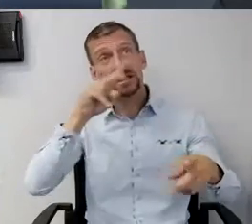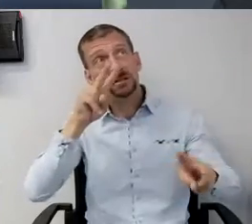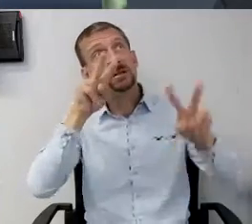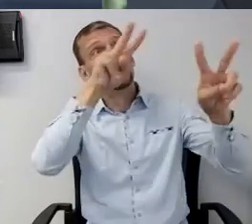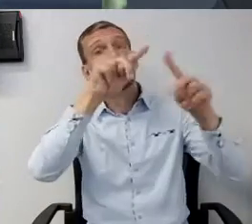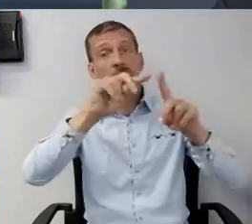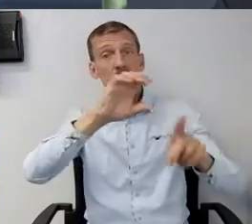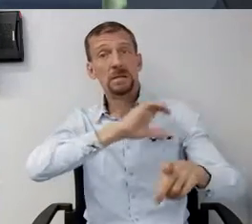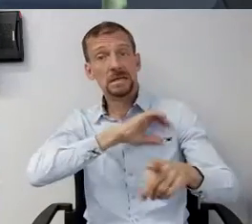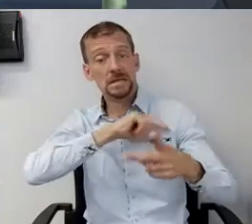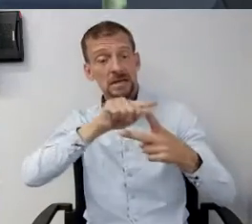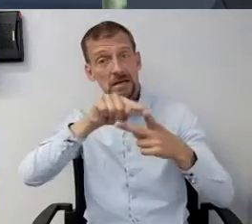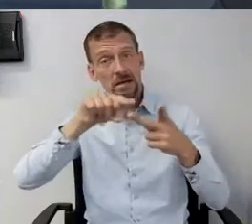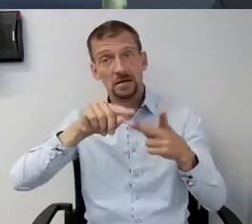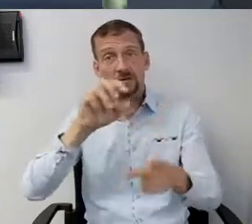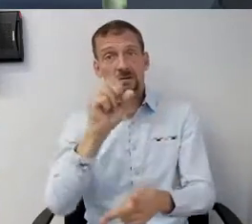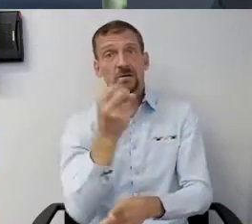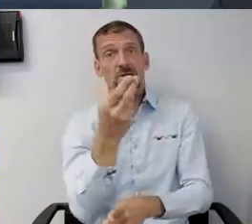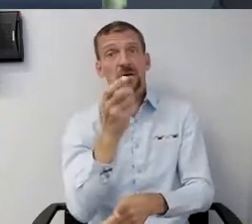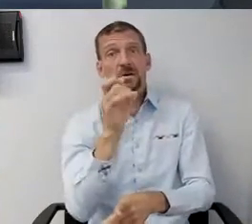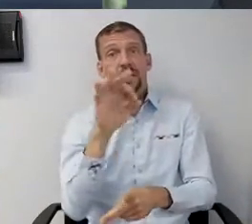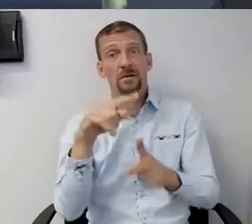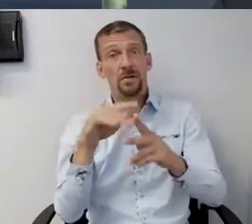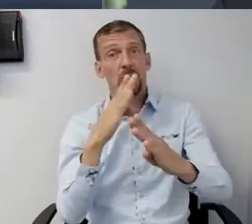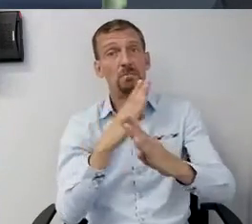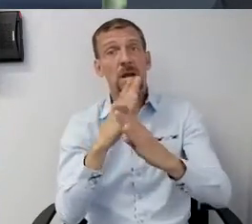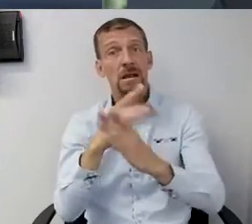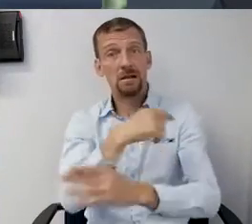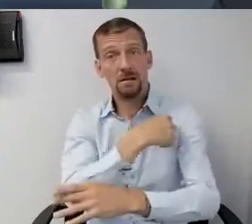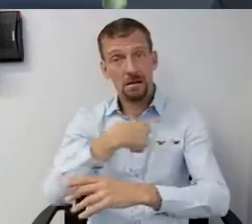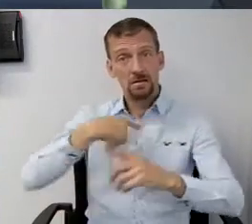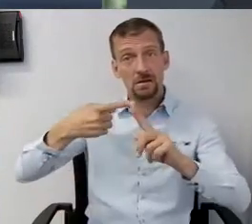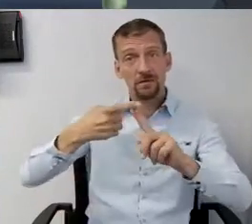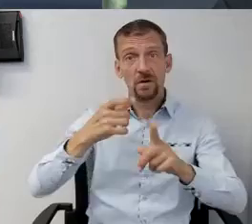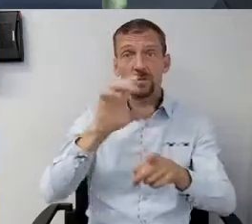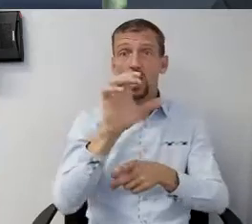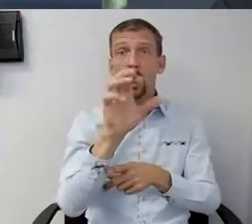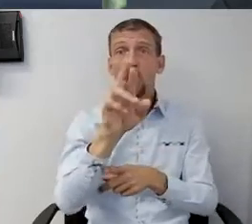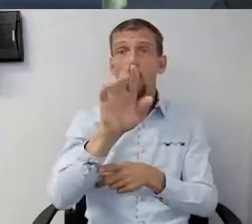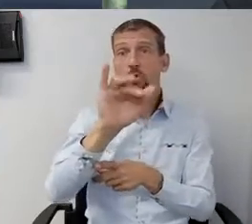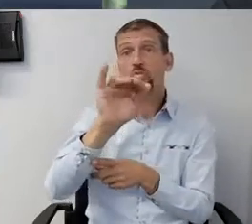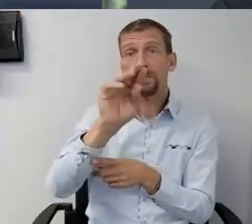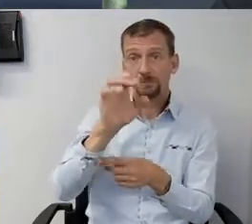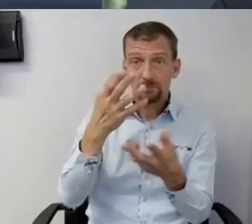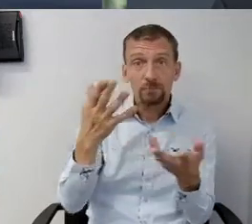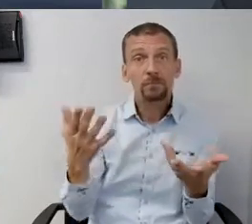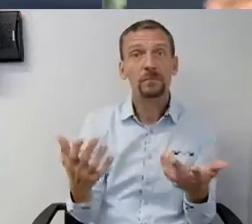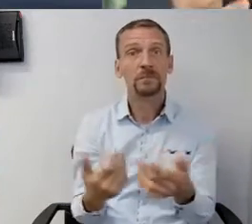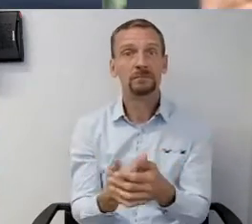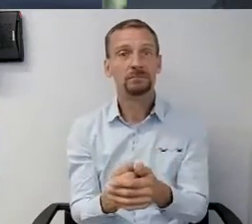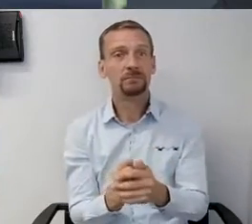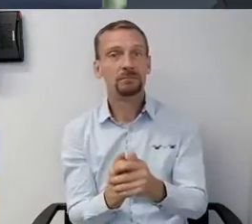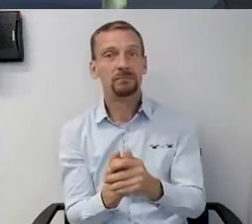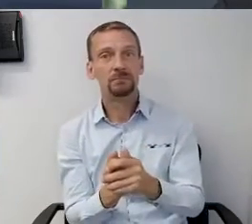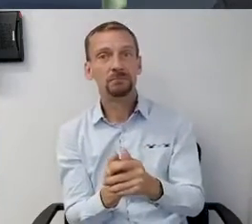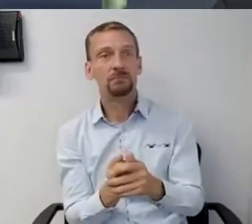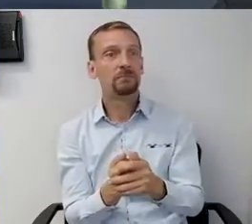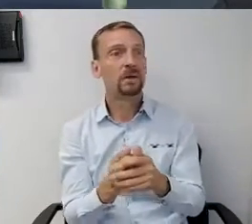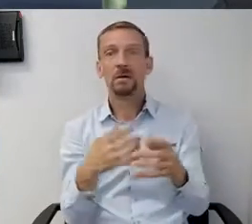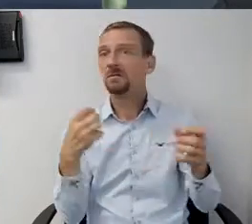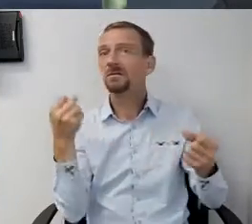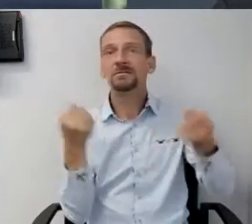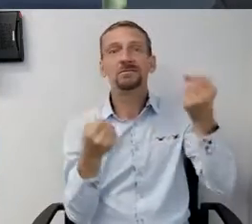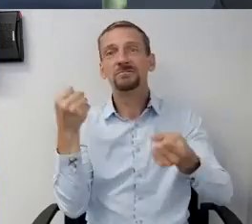and our police to protect us, to keep us safe from crime and, you know, traffic